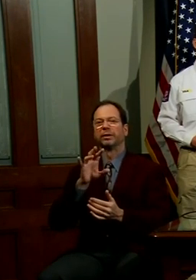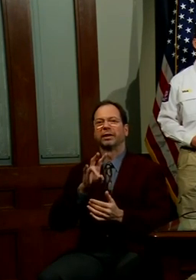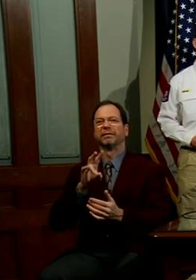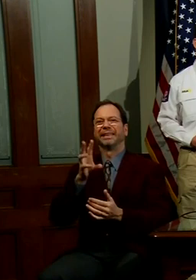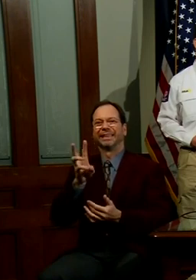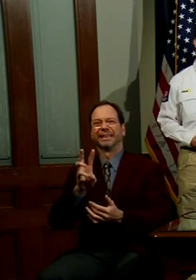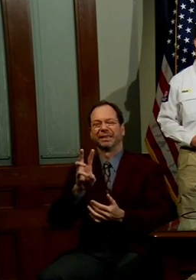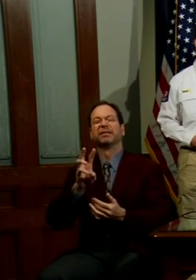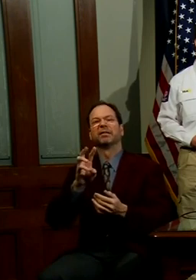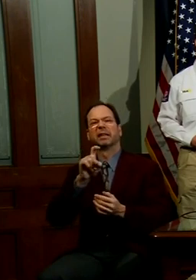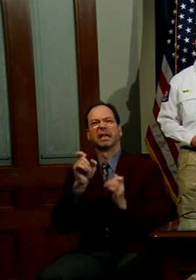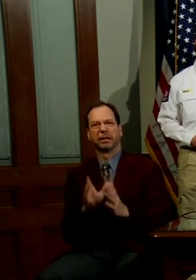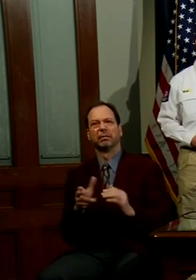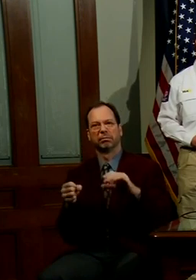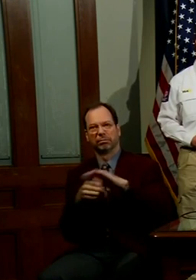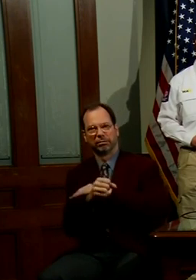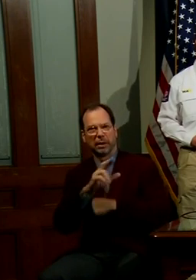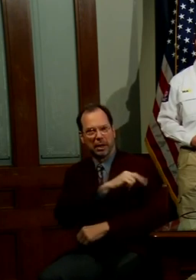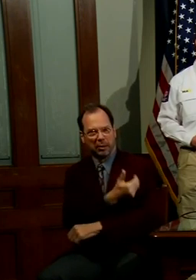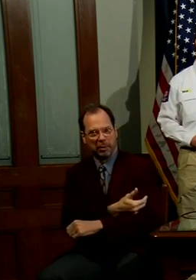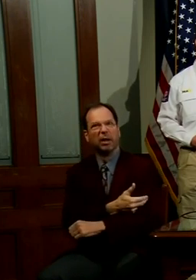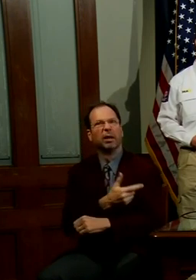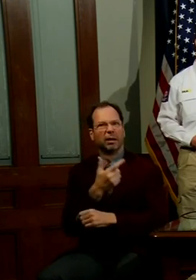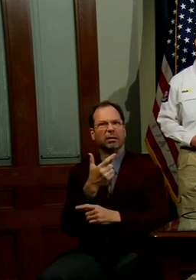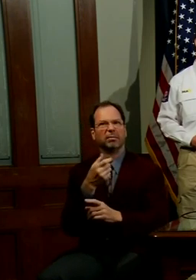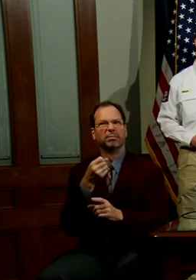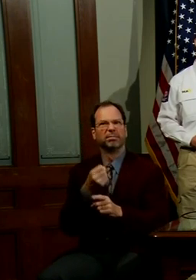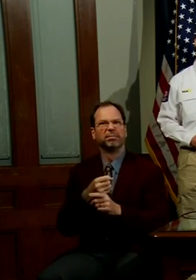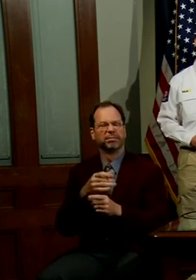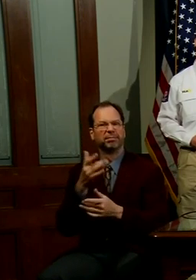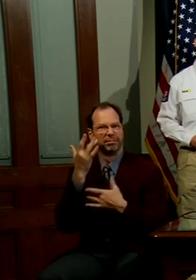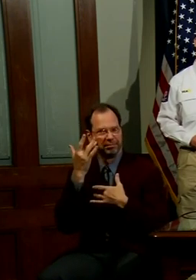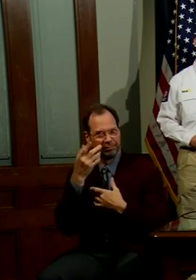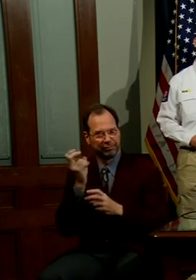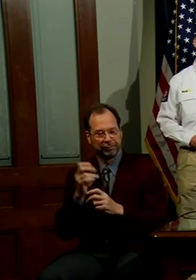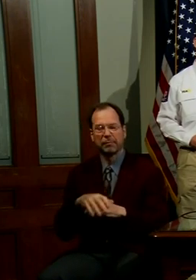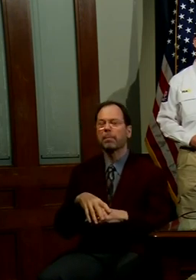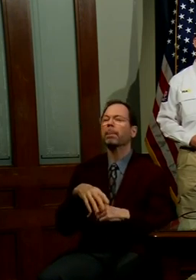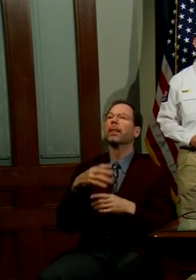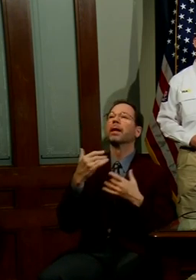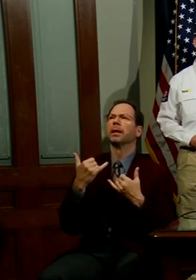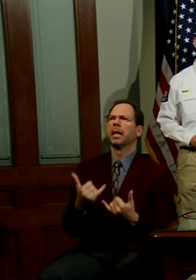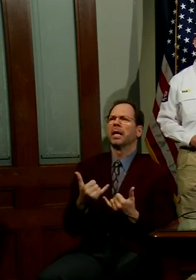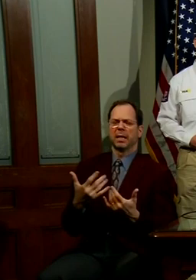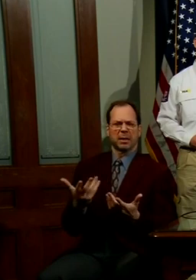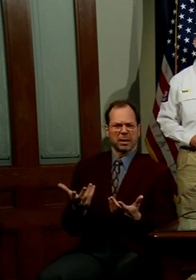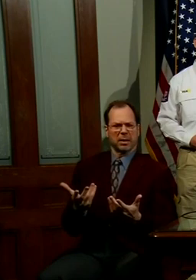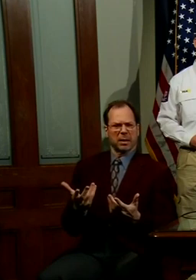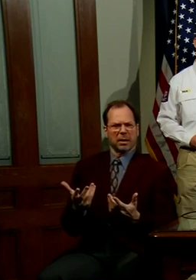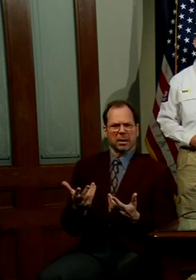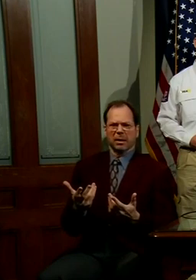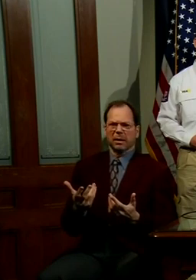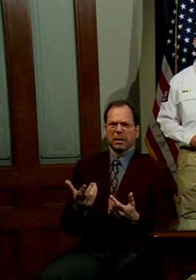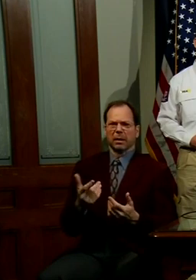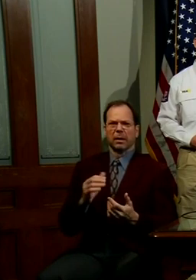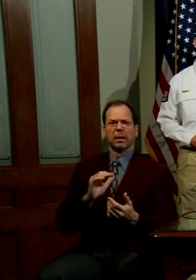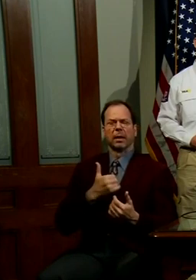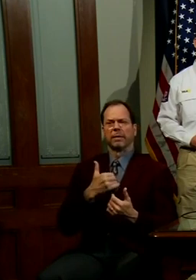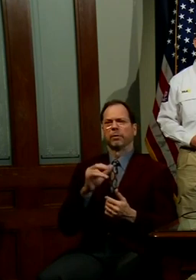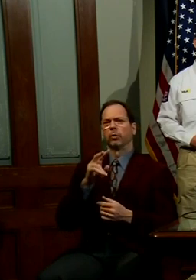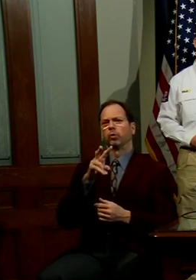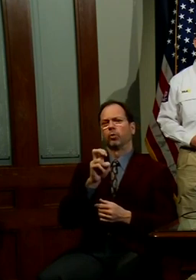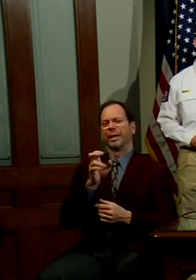hospitalized because of COVID-19. There are now a high-water mark number of